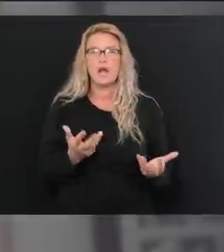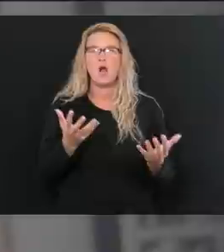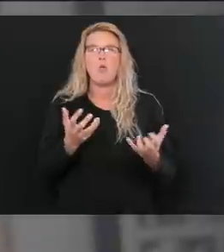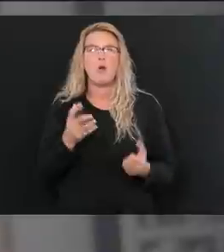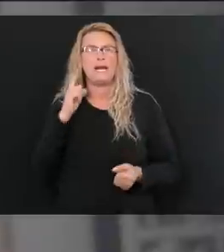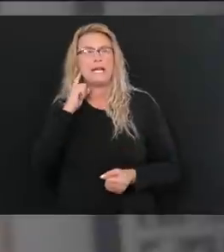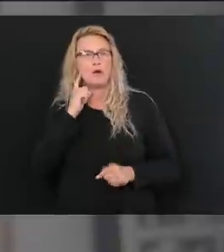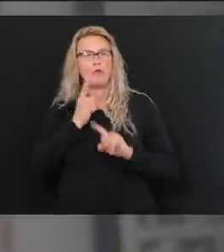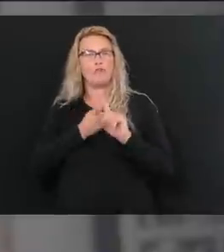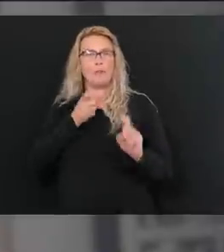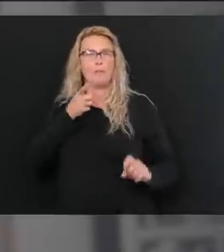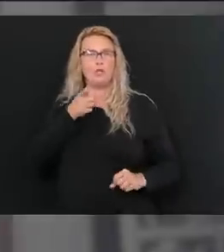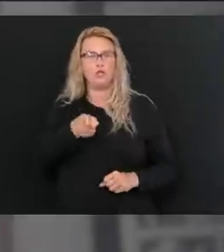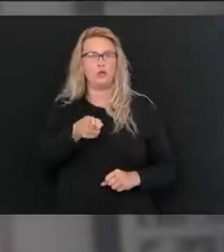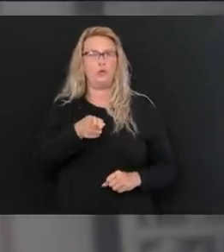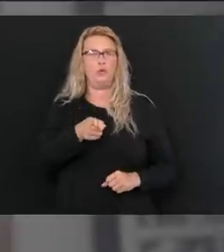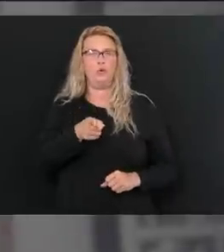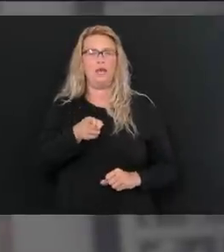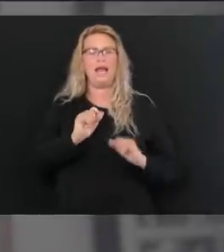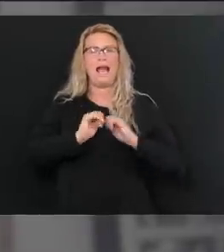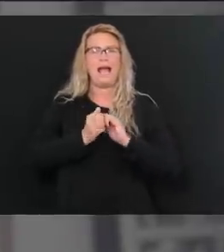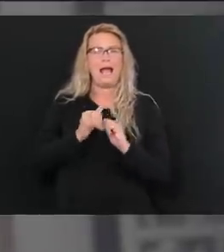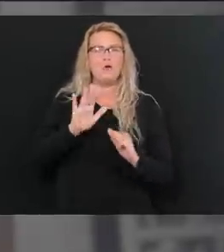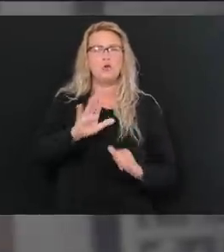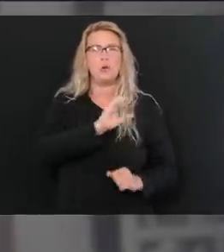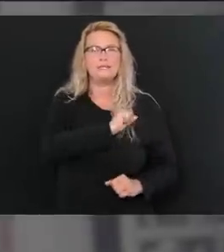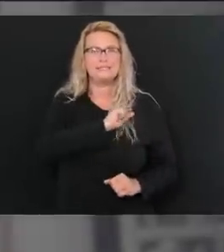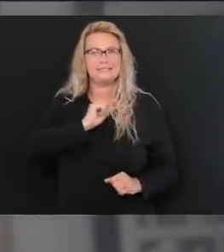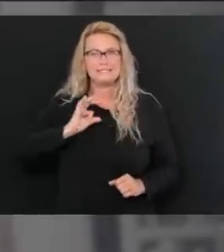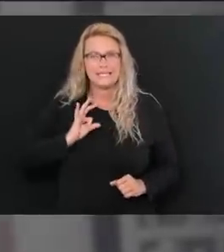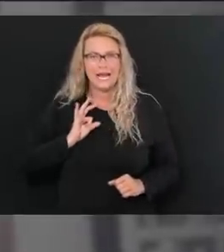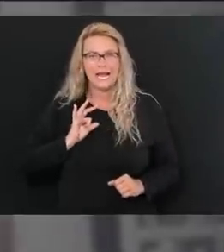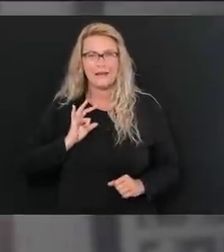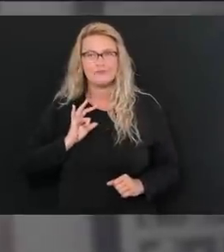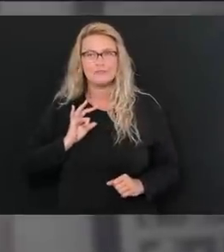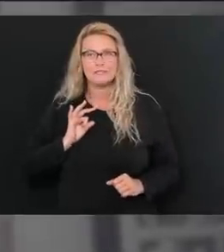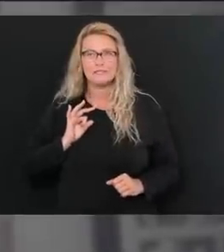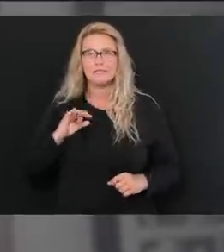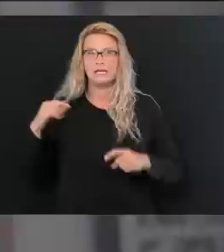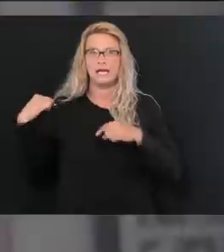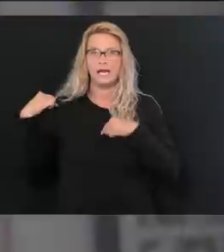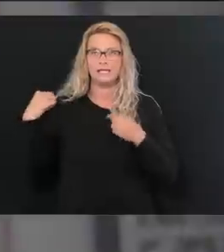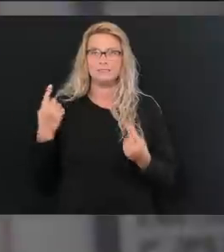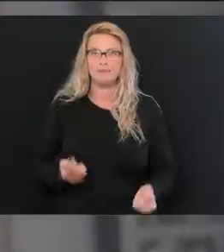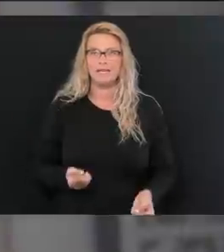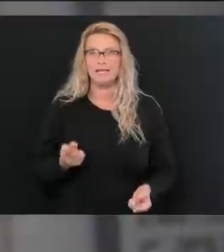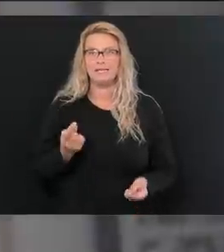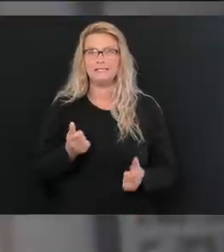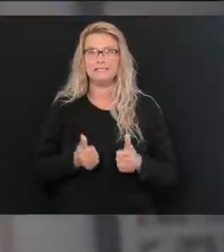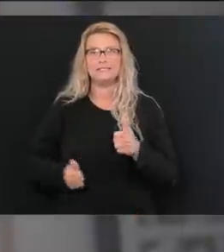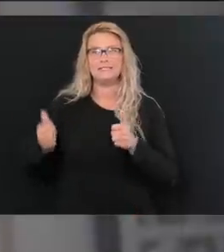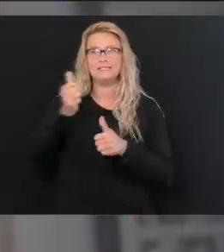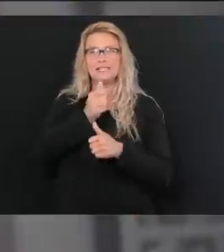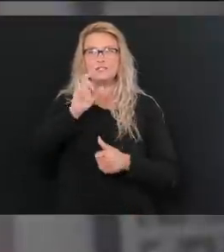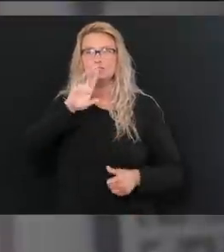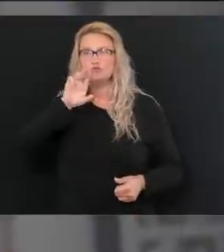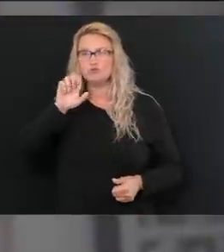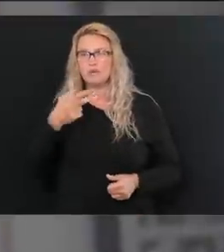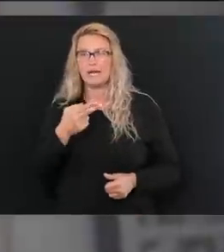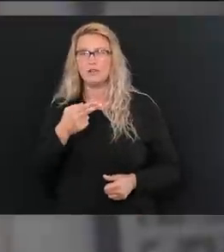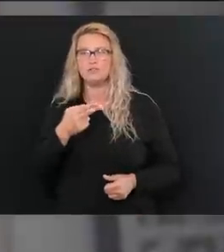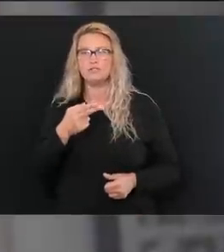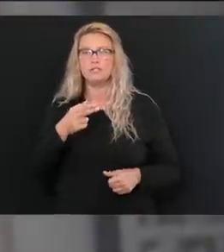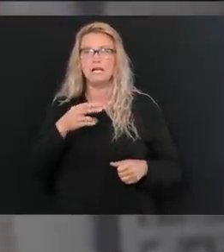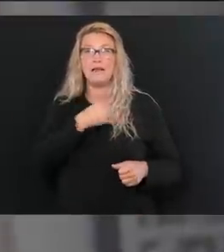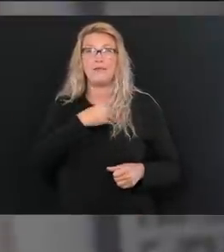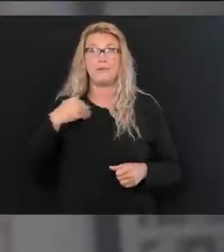from you about how your staff has weathered it. Secretary Crouch, all of the members of